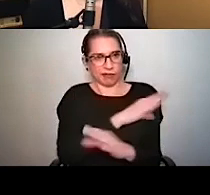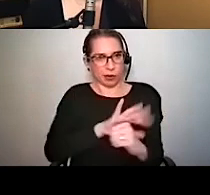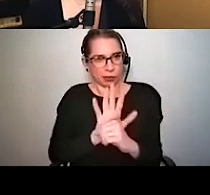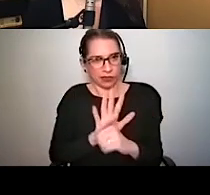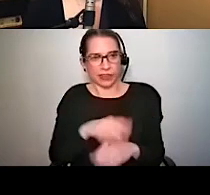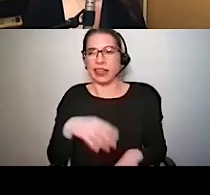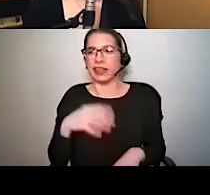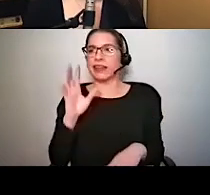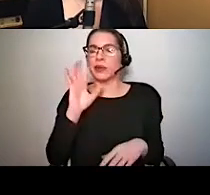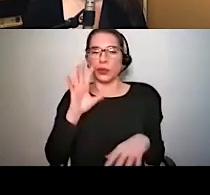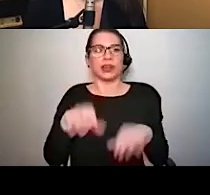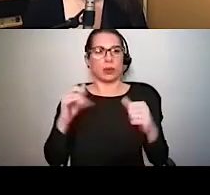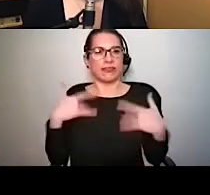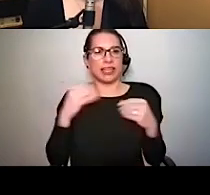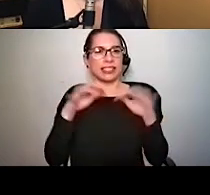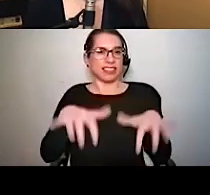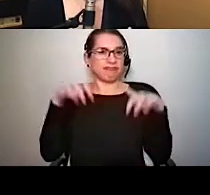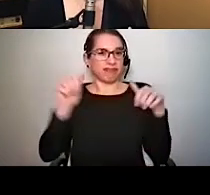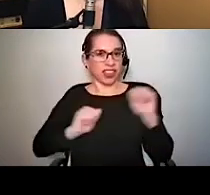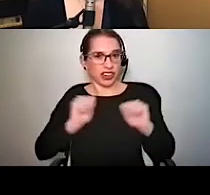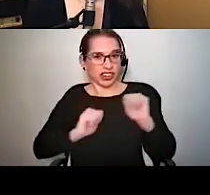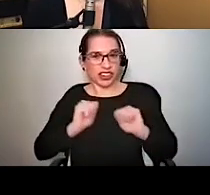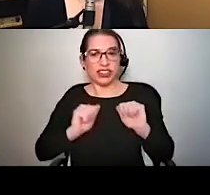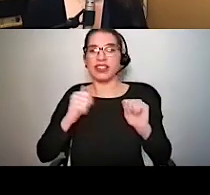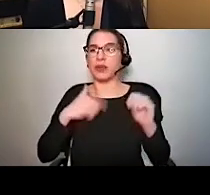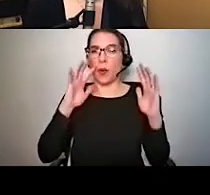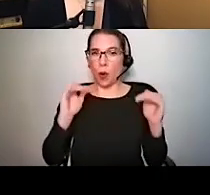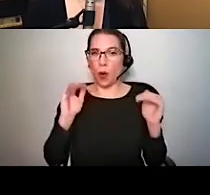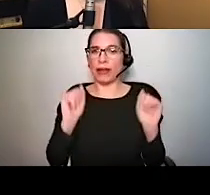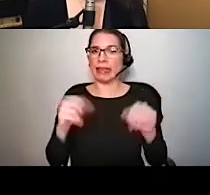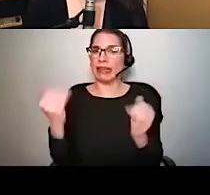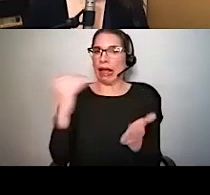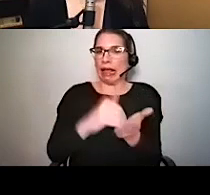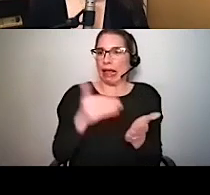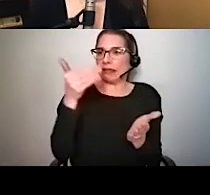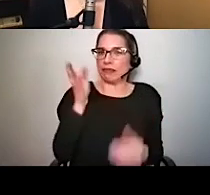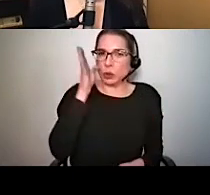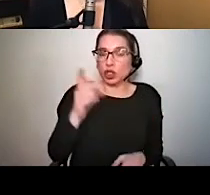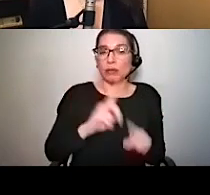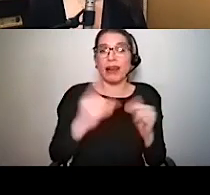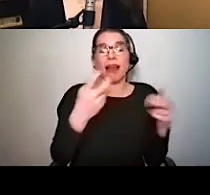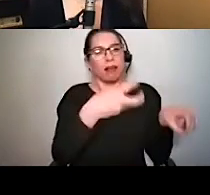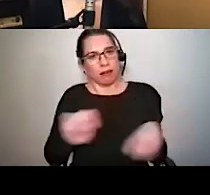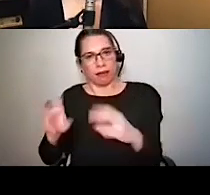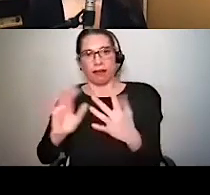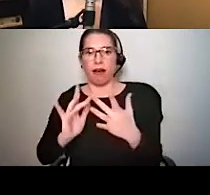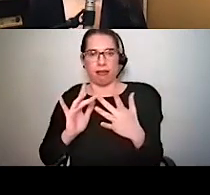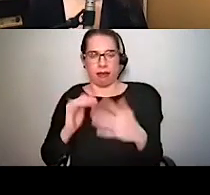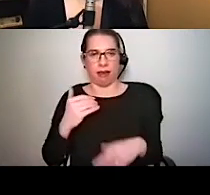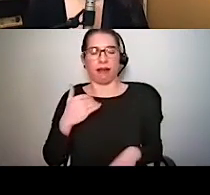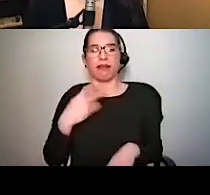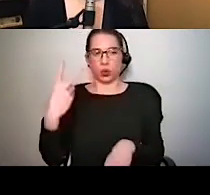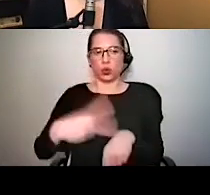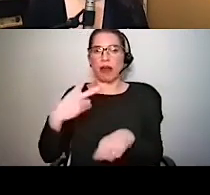hope to get back to that at some point. But now we are hosting our events online, and we've got two events per month.